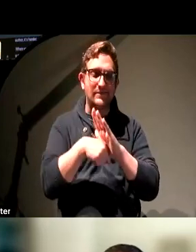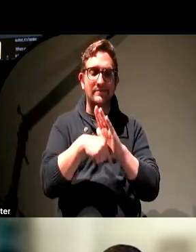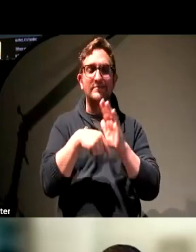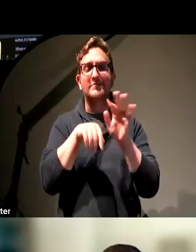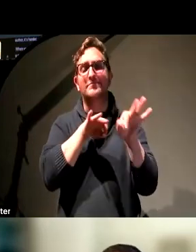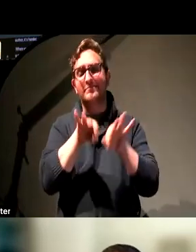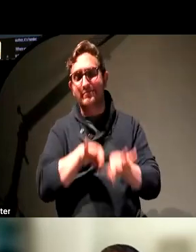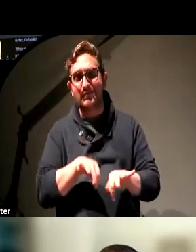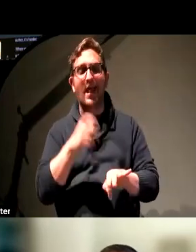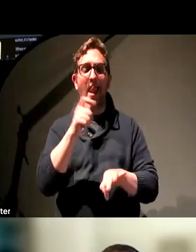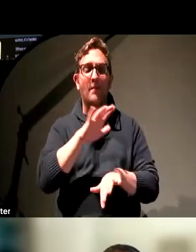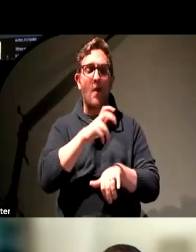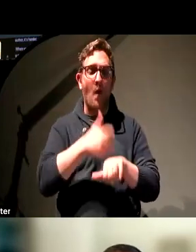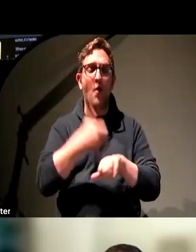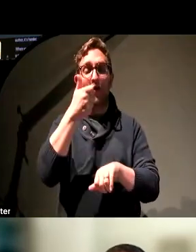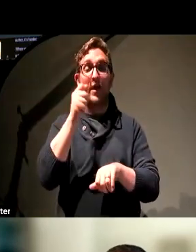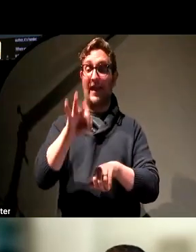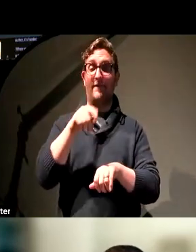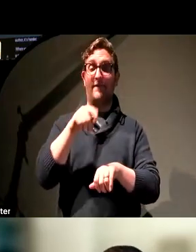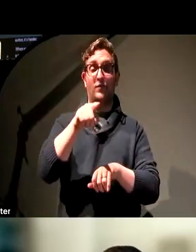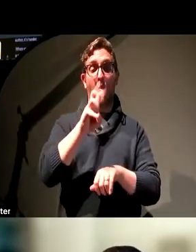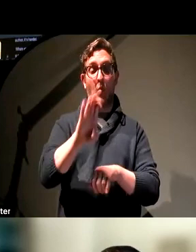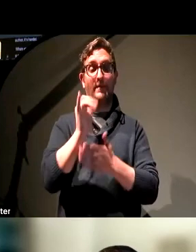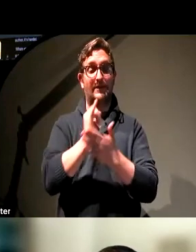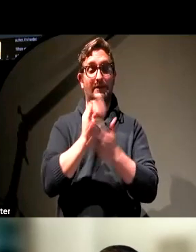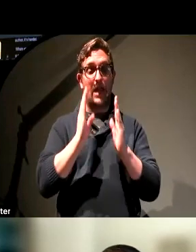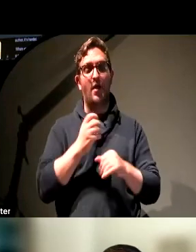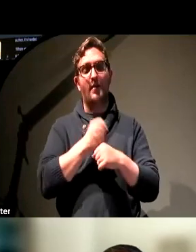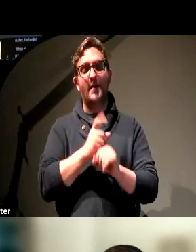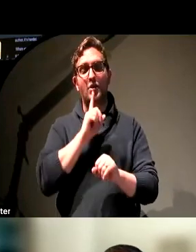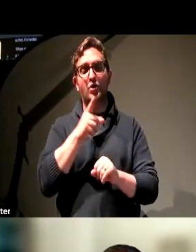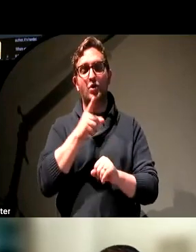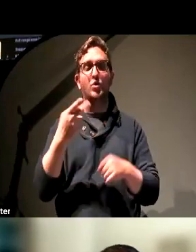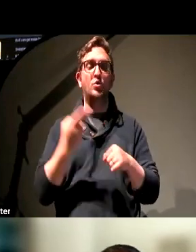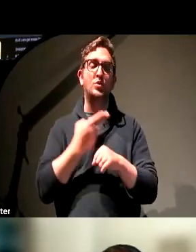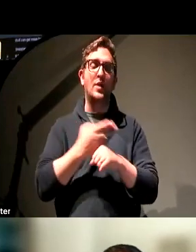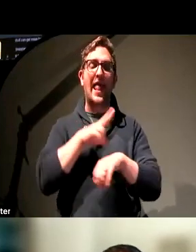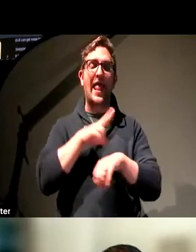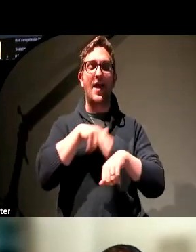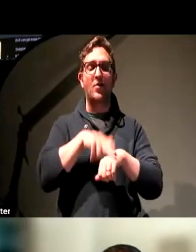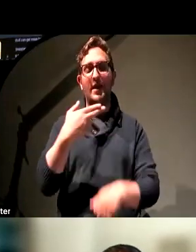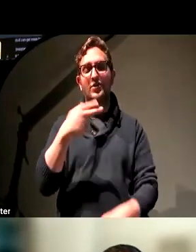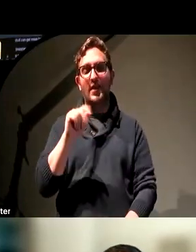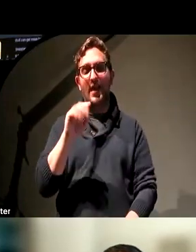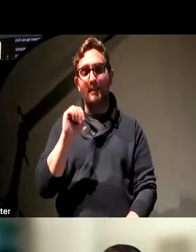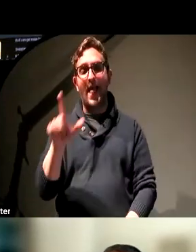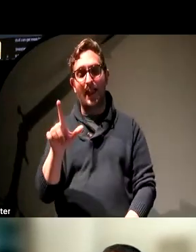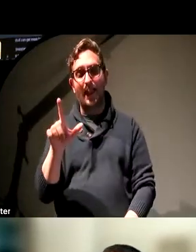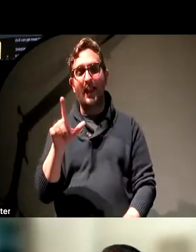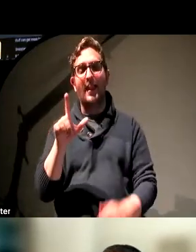sure that if you're a web designer, you're using natural HTML stuff. There are a lot of